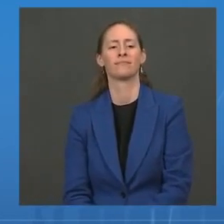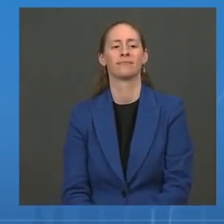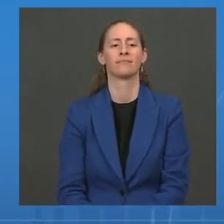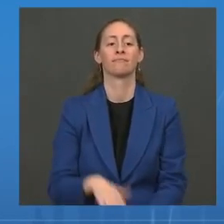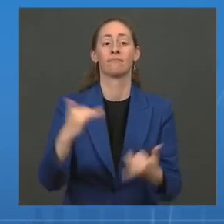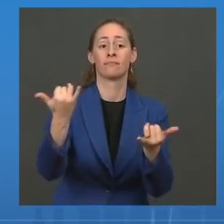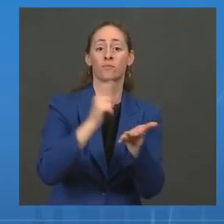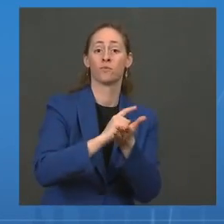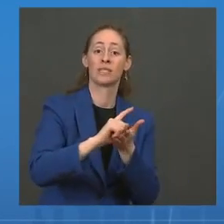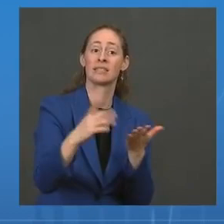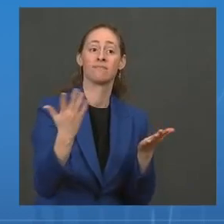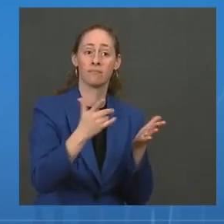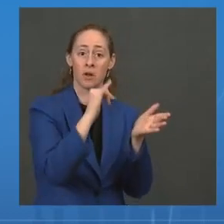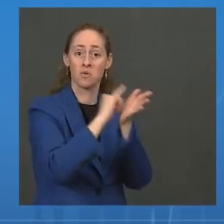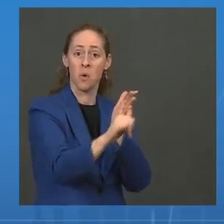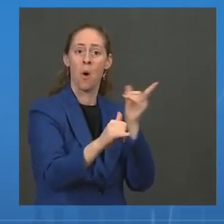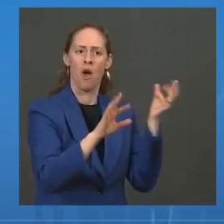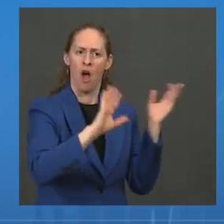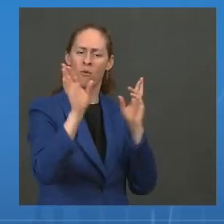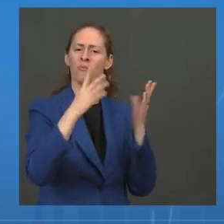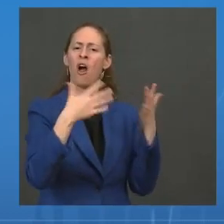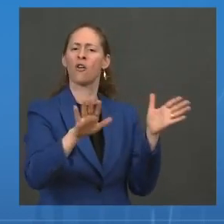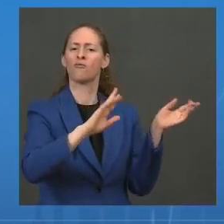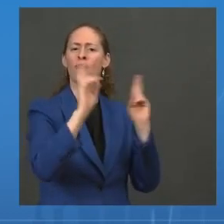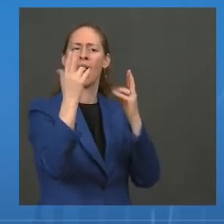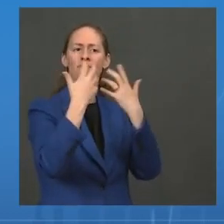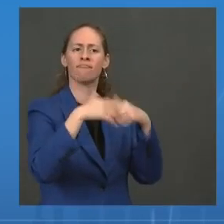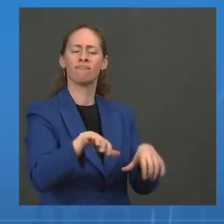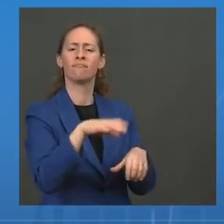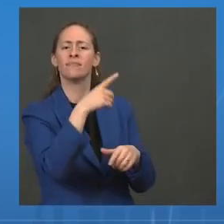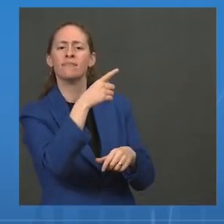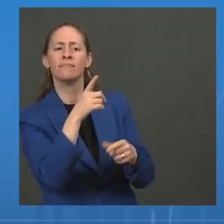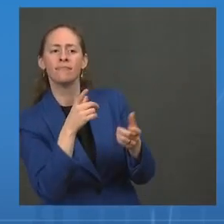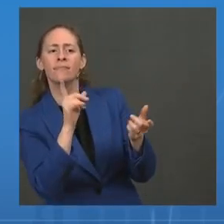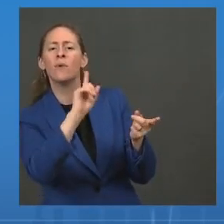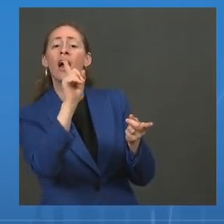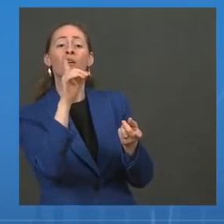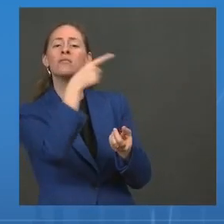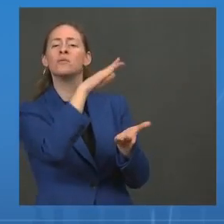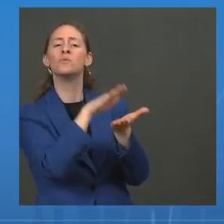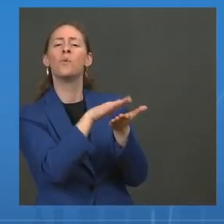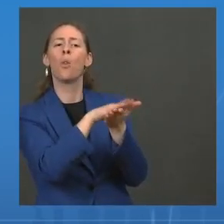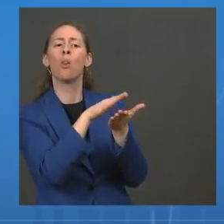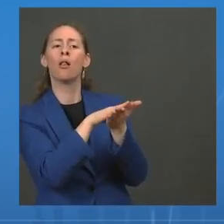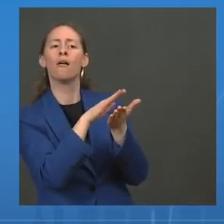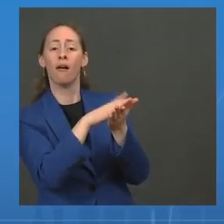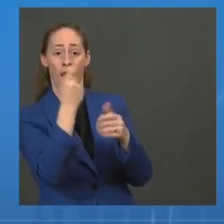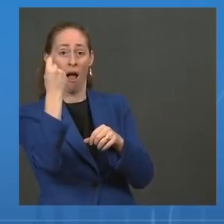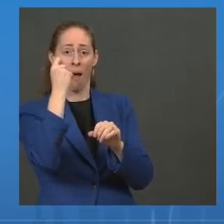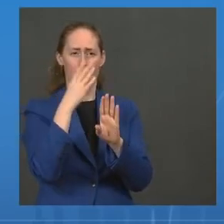planned at schools, including early morning-hour clinics before the work and school day begin.